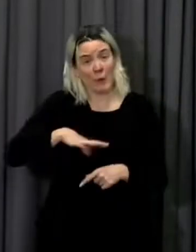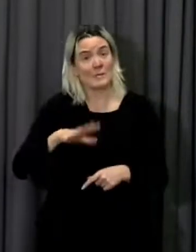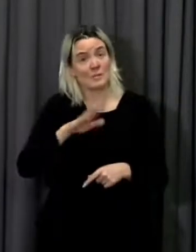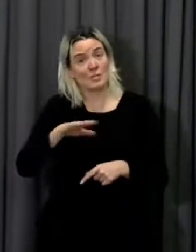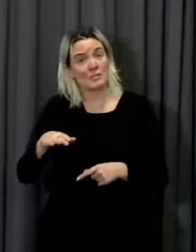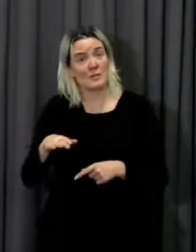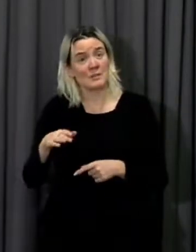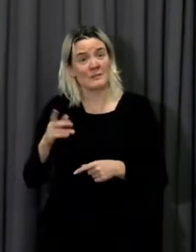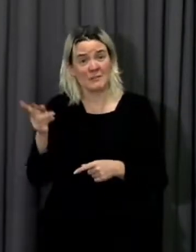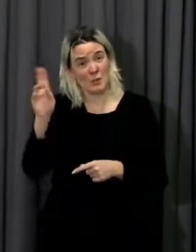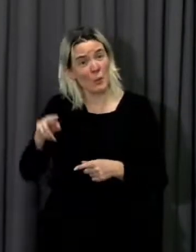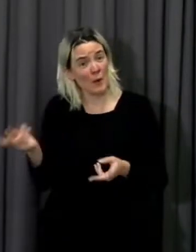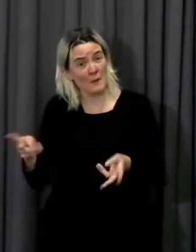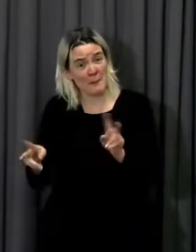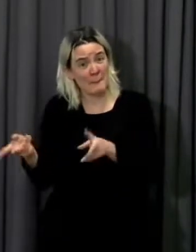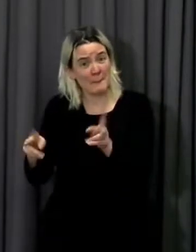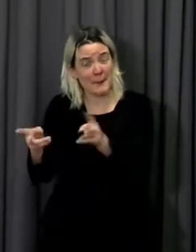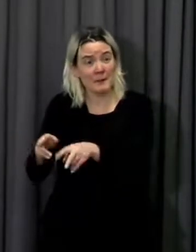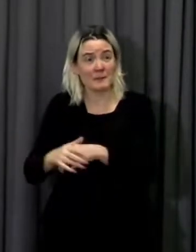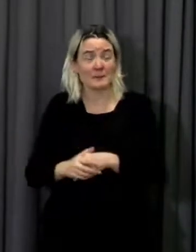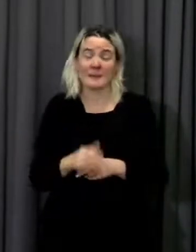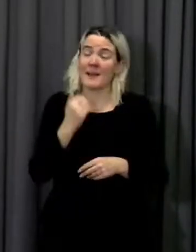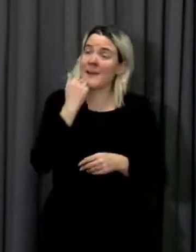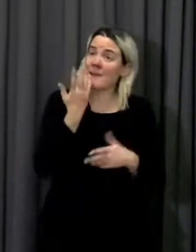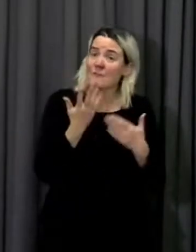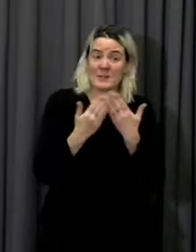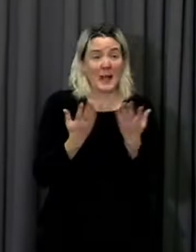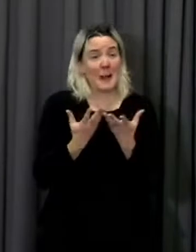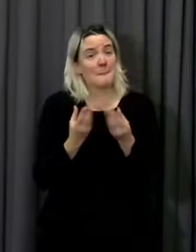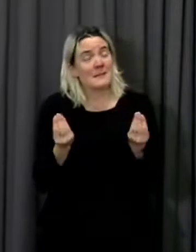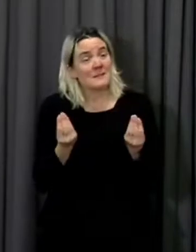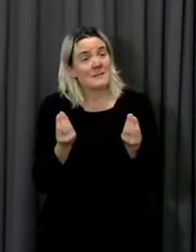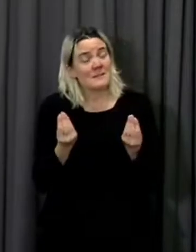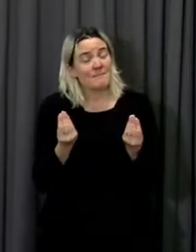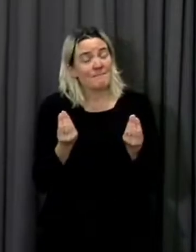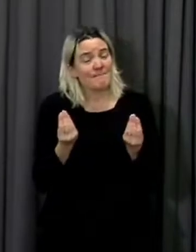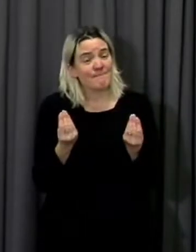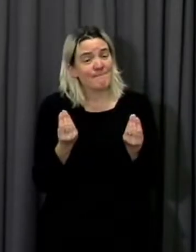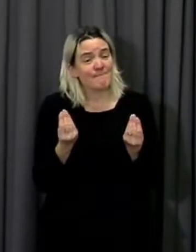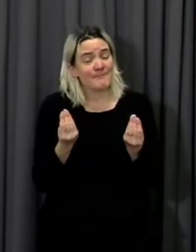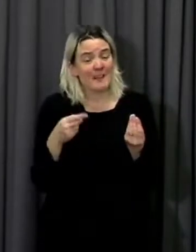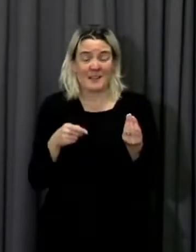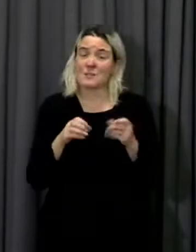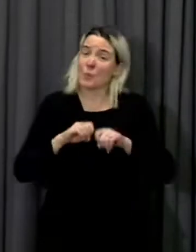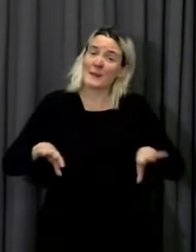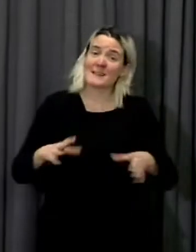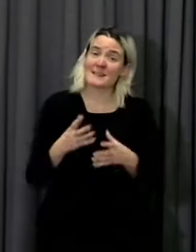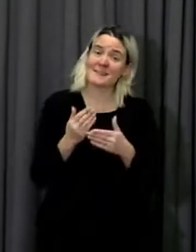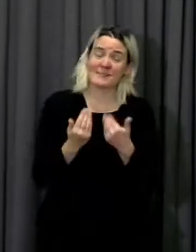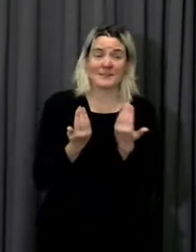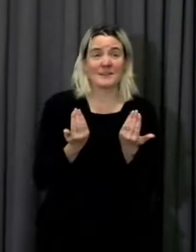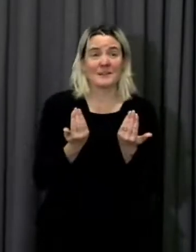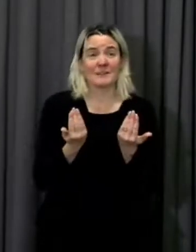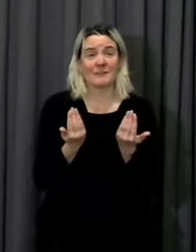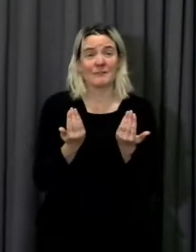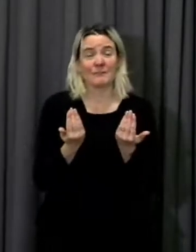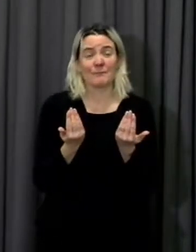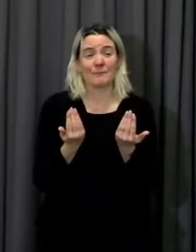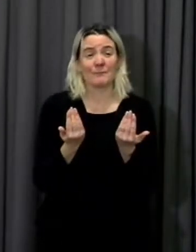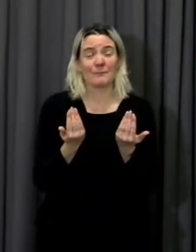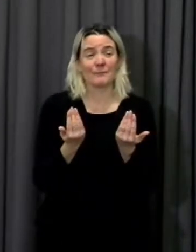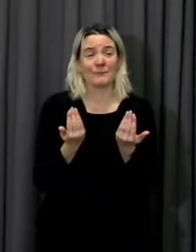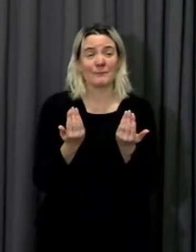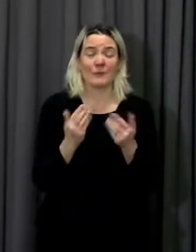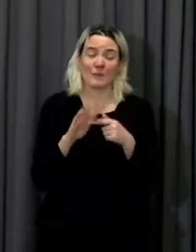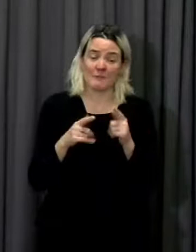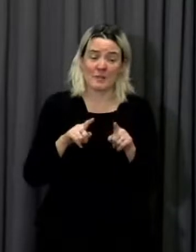Every day that they are not back in school is a day of waste in terms of really trying to